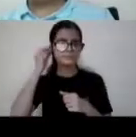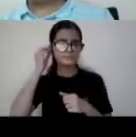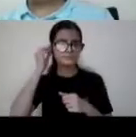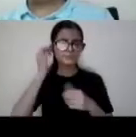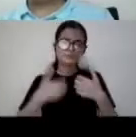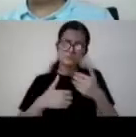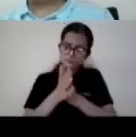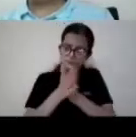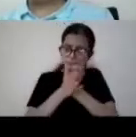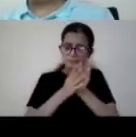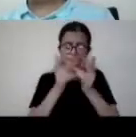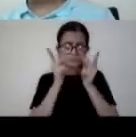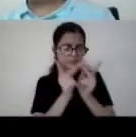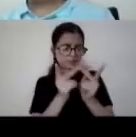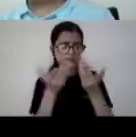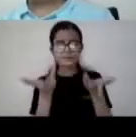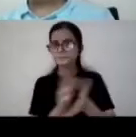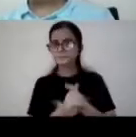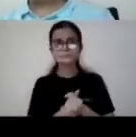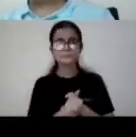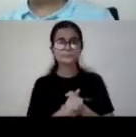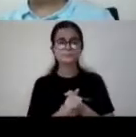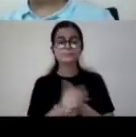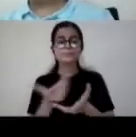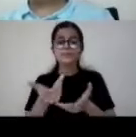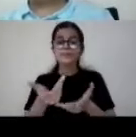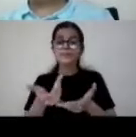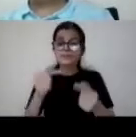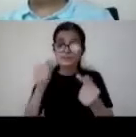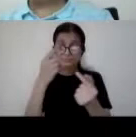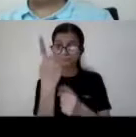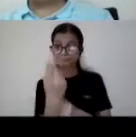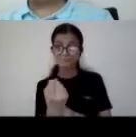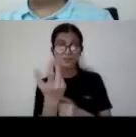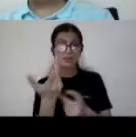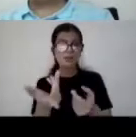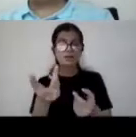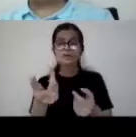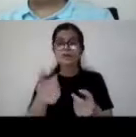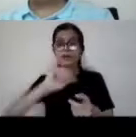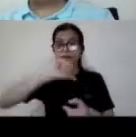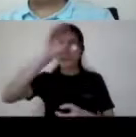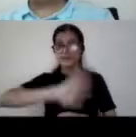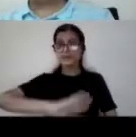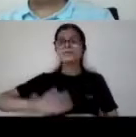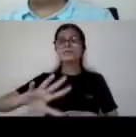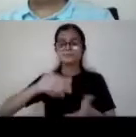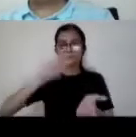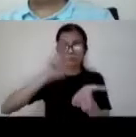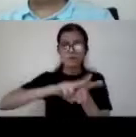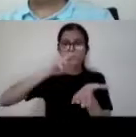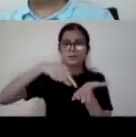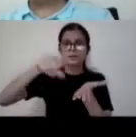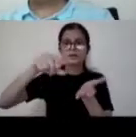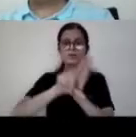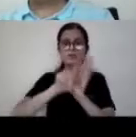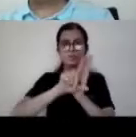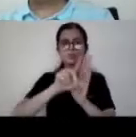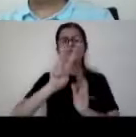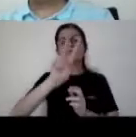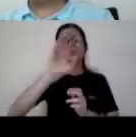interesting fact to see here is that the exception in the indian copyright law came in may 2012